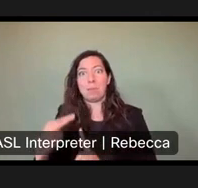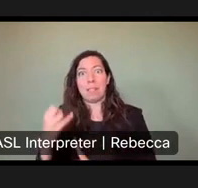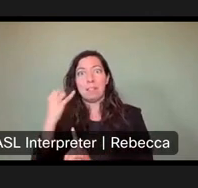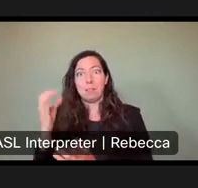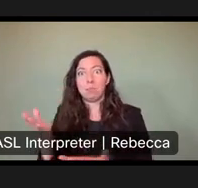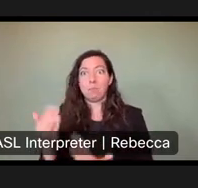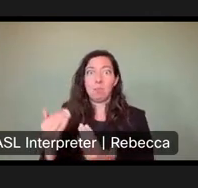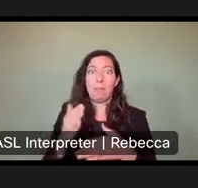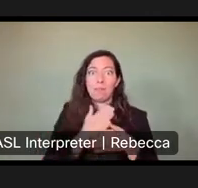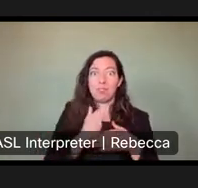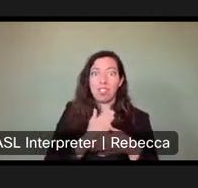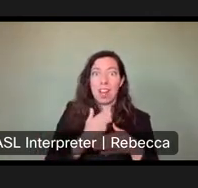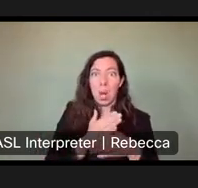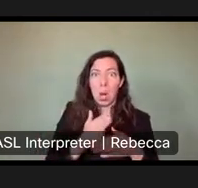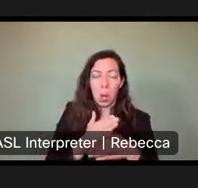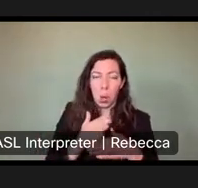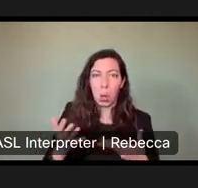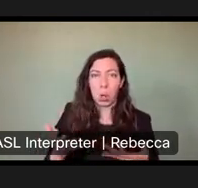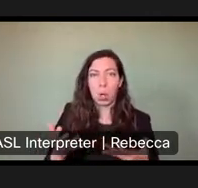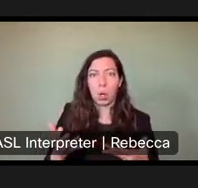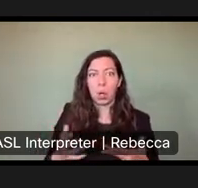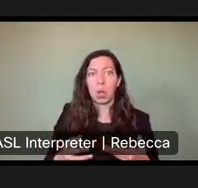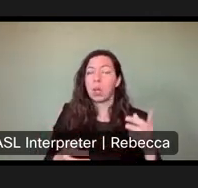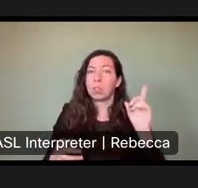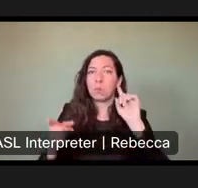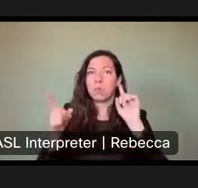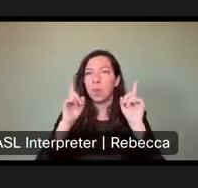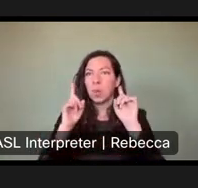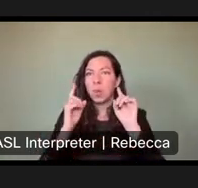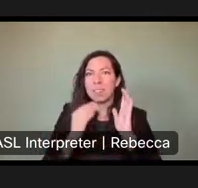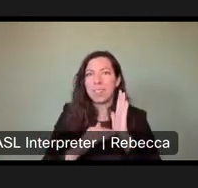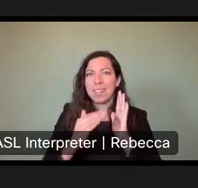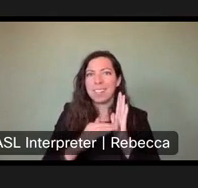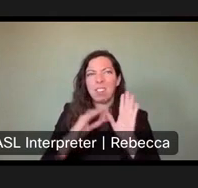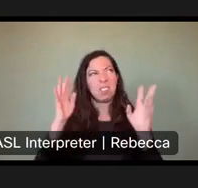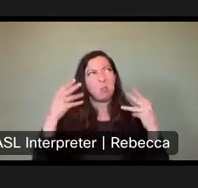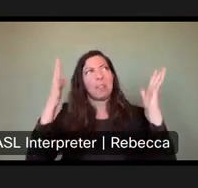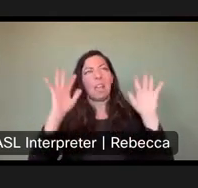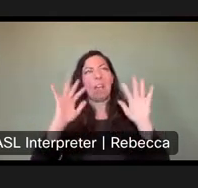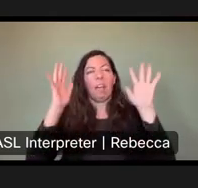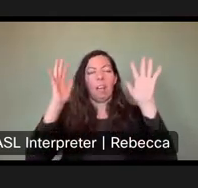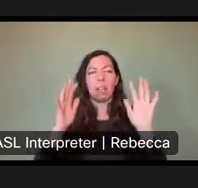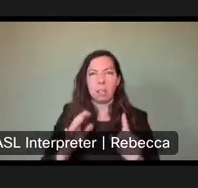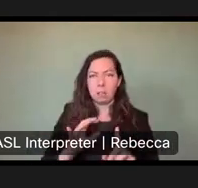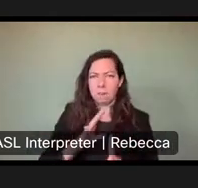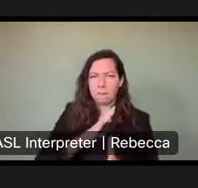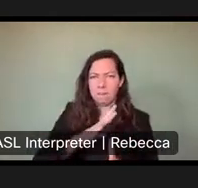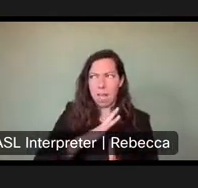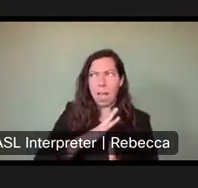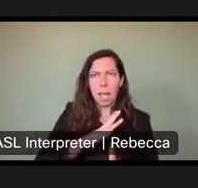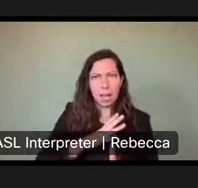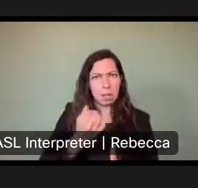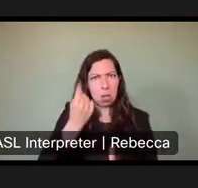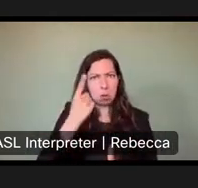share. And telling us, um, you know, we've heard in other public meetings, this is crazy. Okay. Give us better